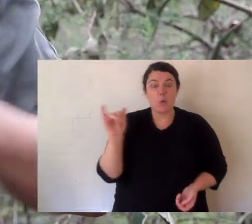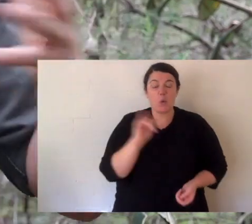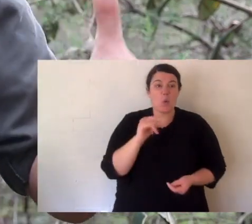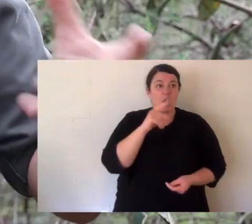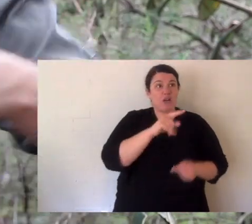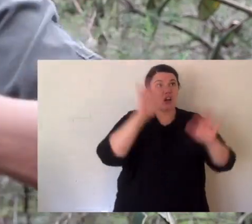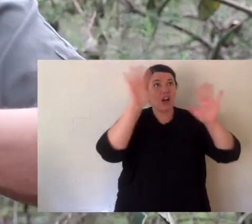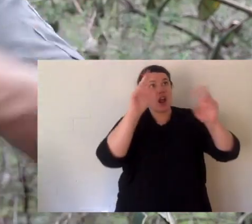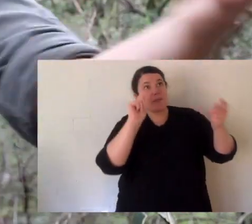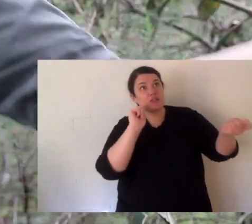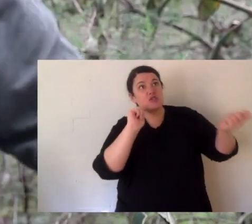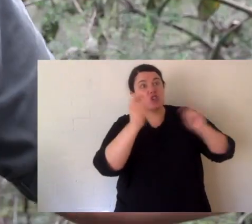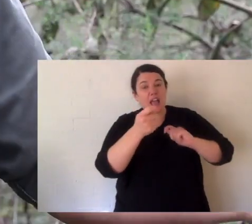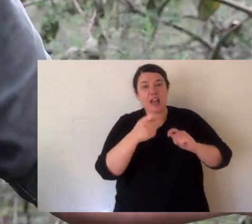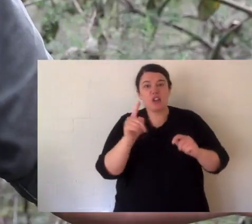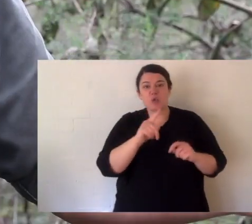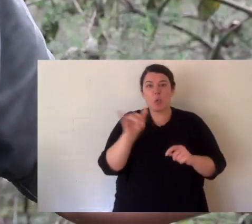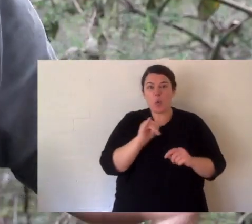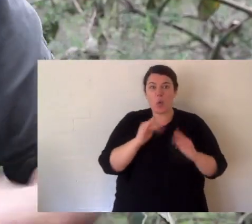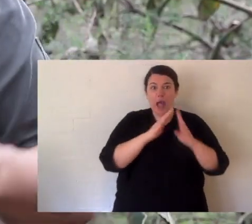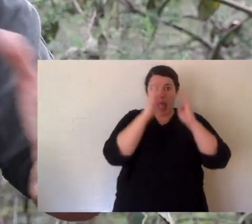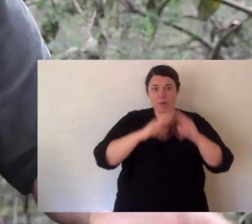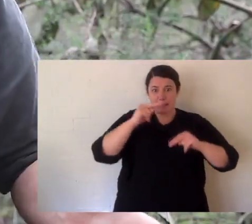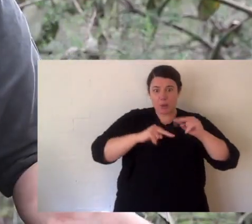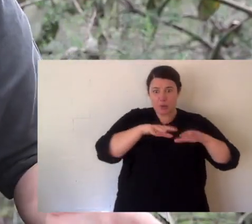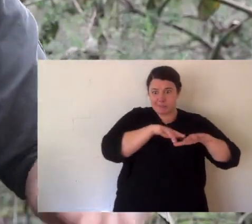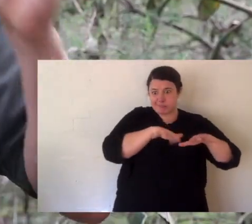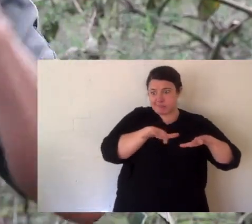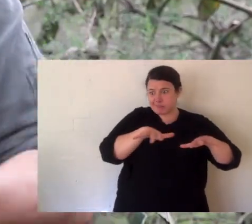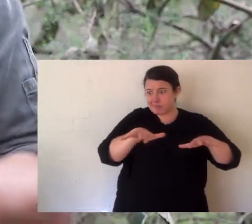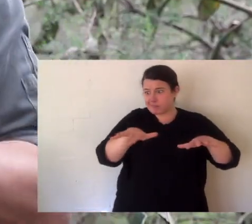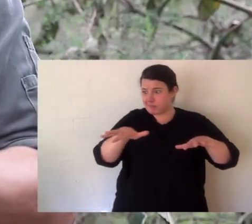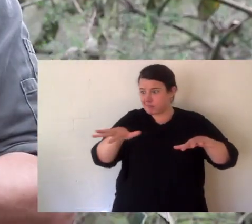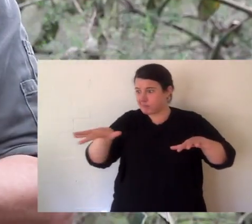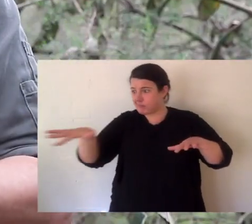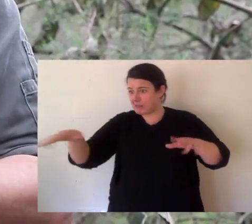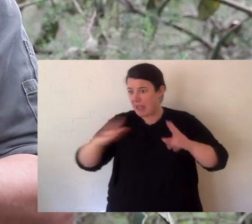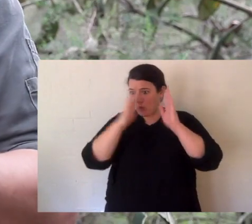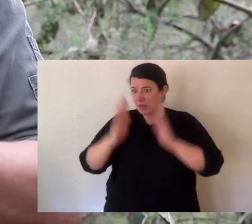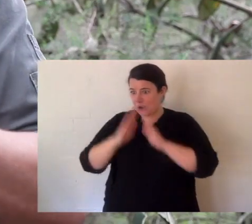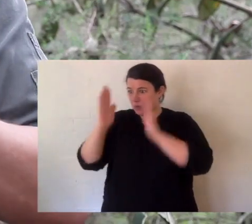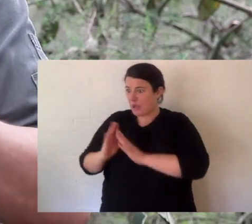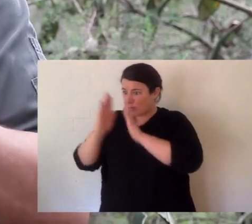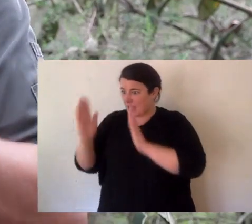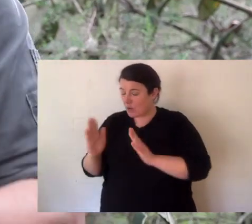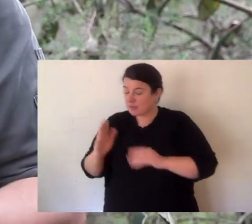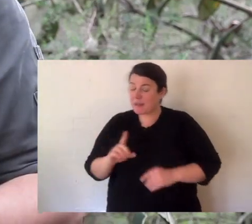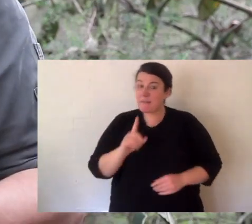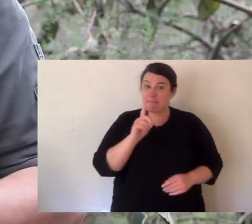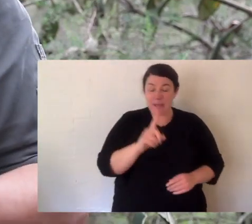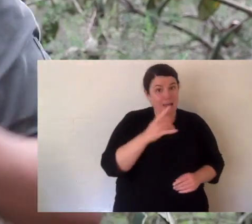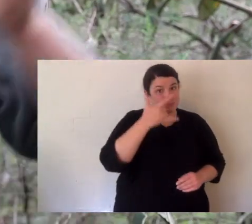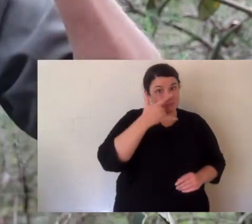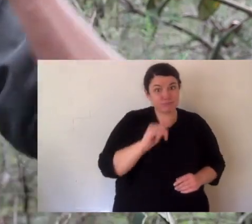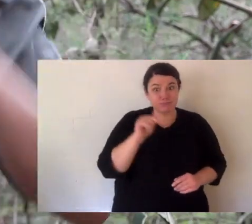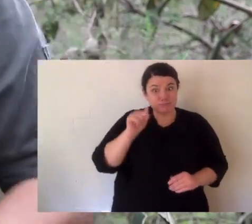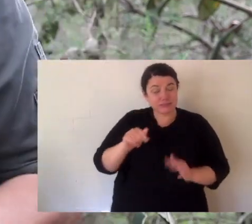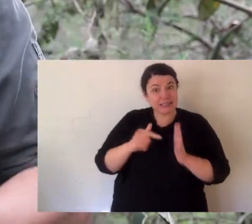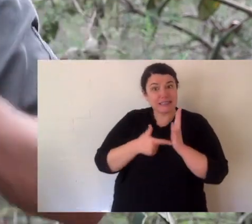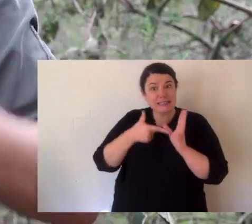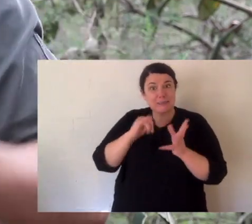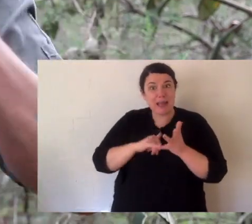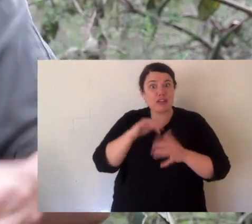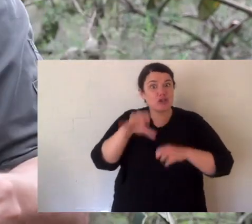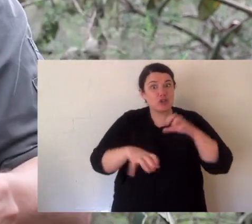urban sprawl when our cities spread out. Lots of animals face that but the thylacine it went extinct because it was